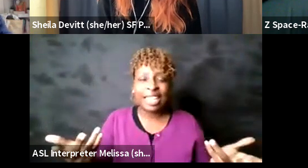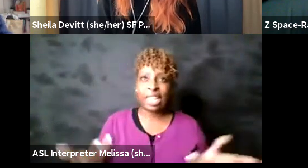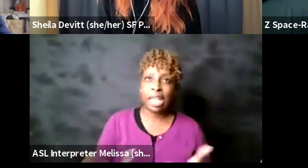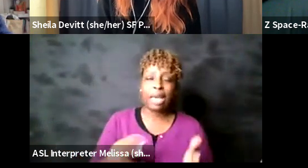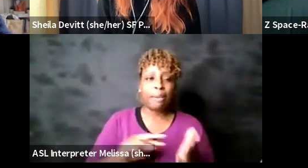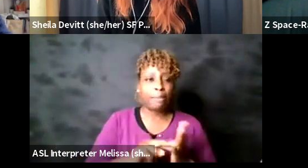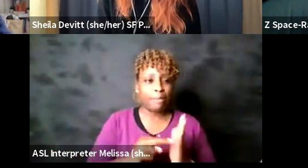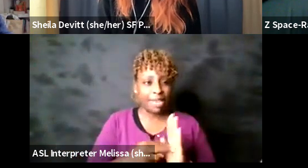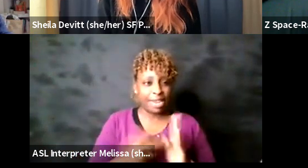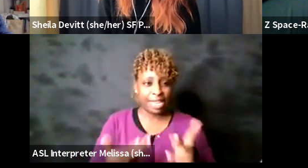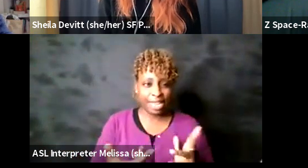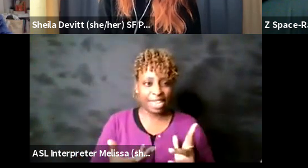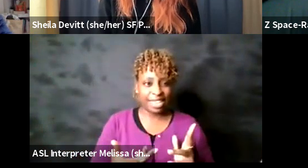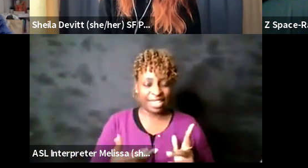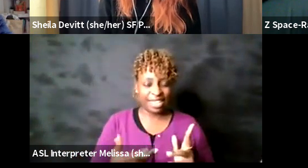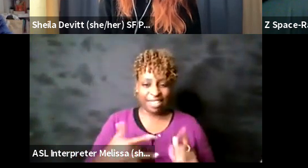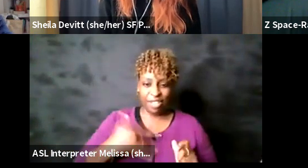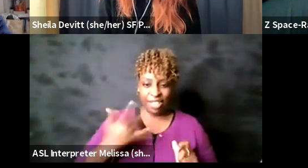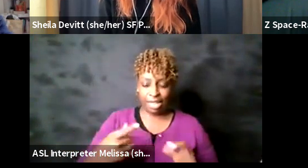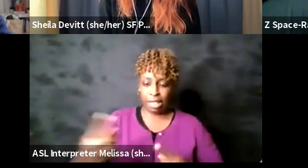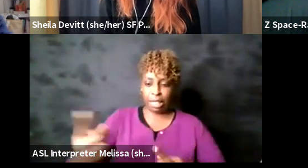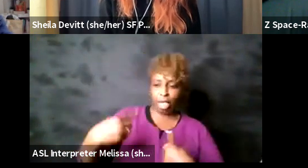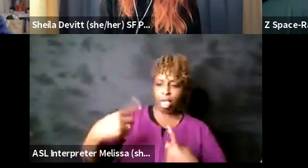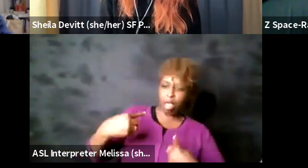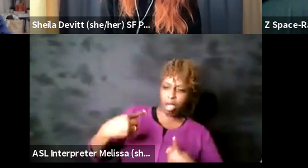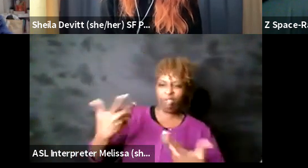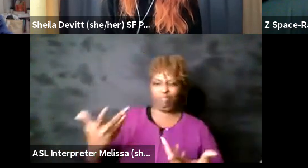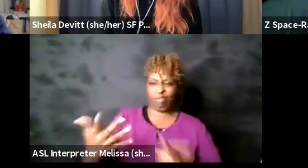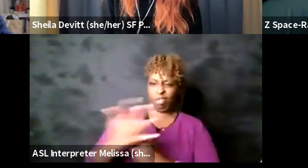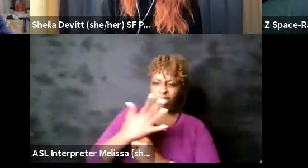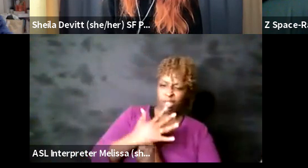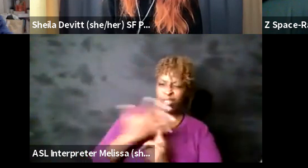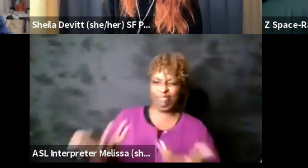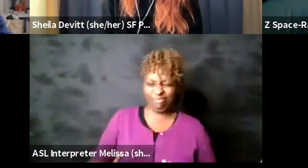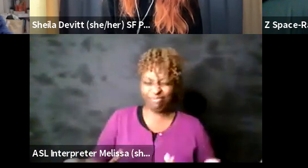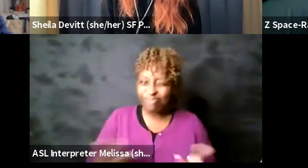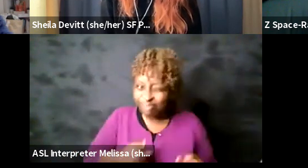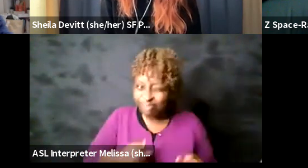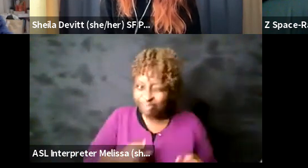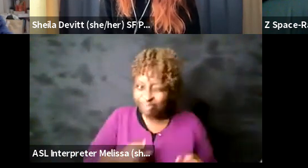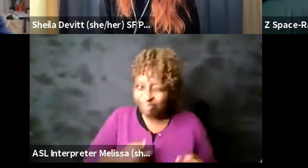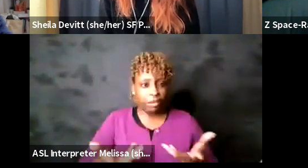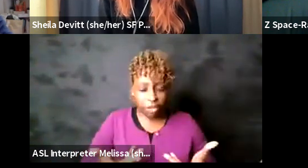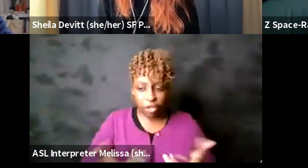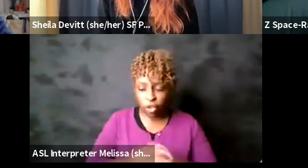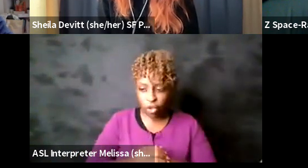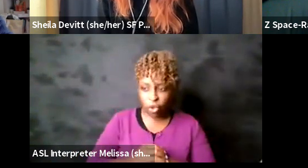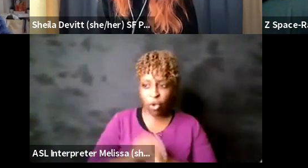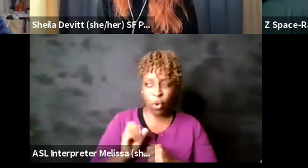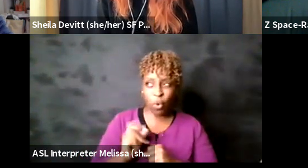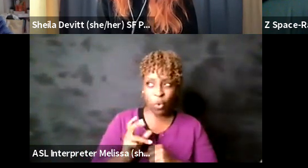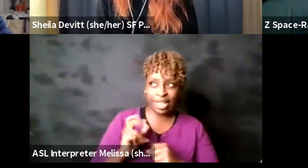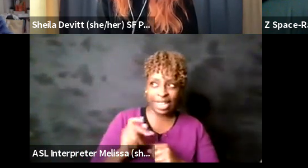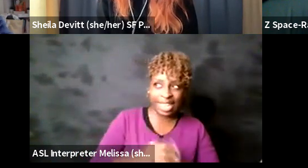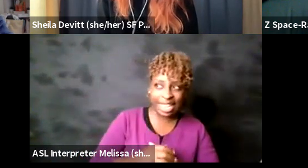condescending even but yeah there was kind of this moment of okay I have to kind of re